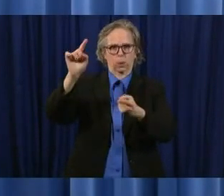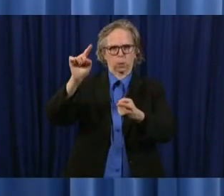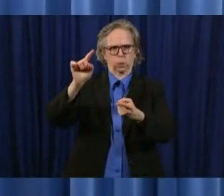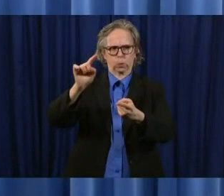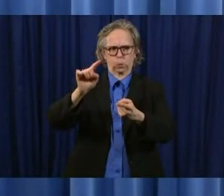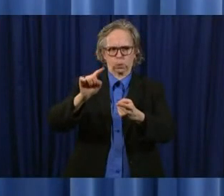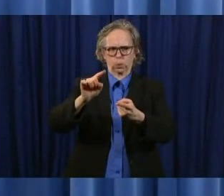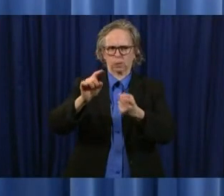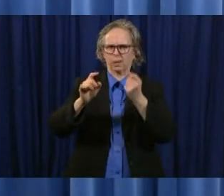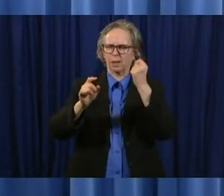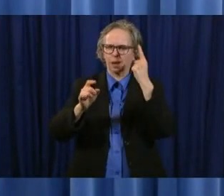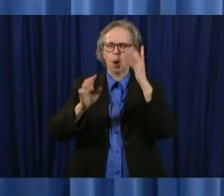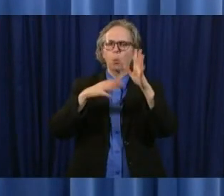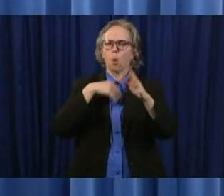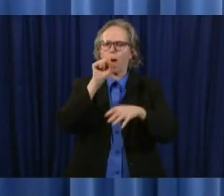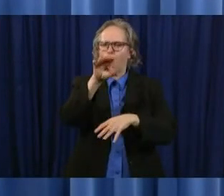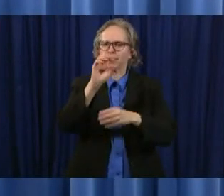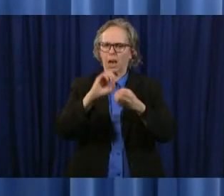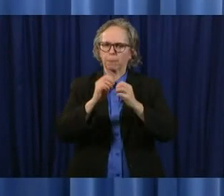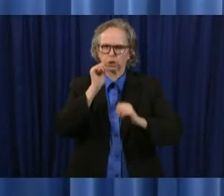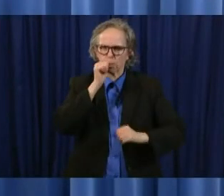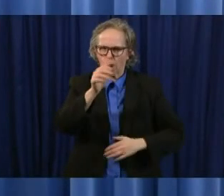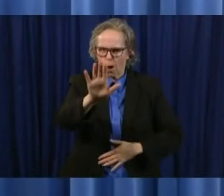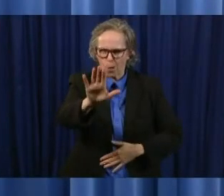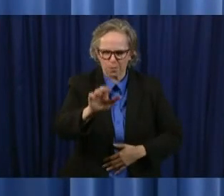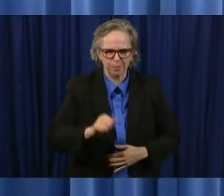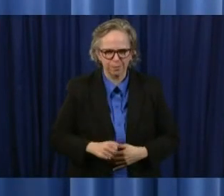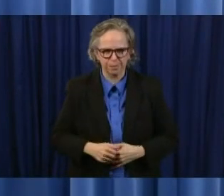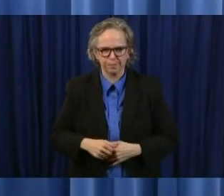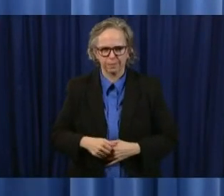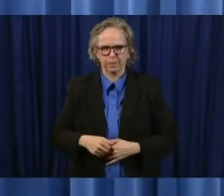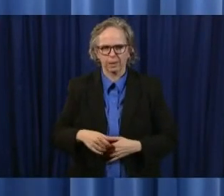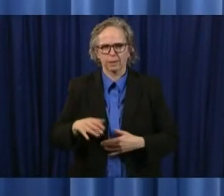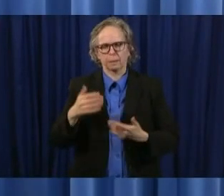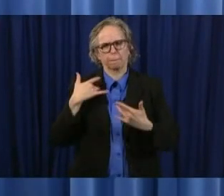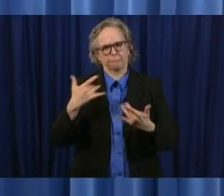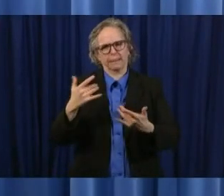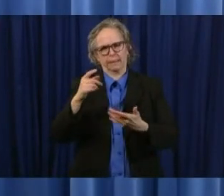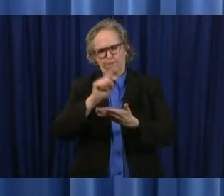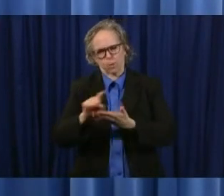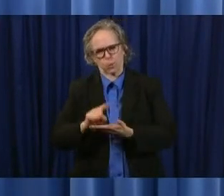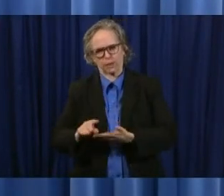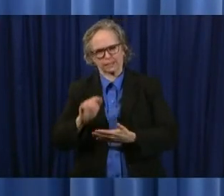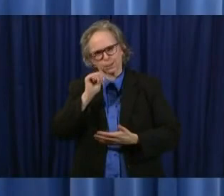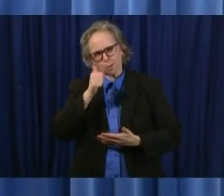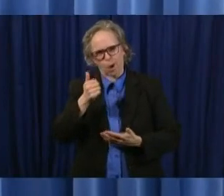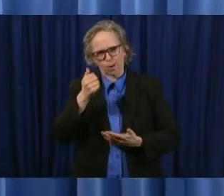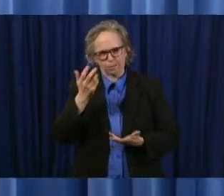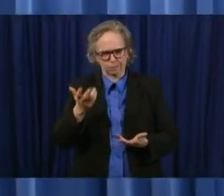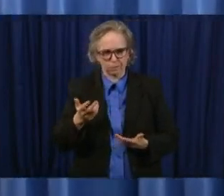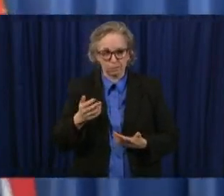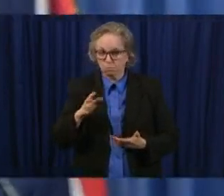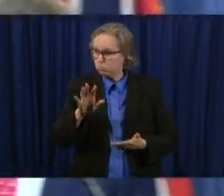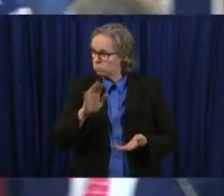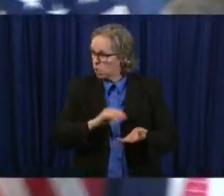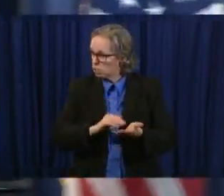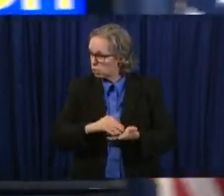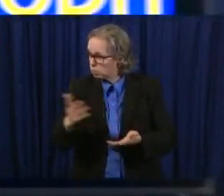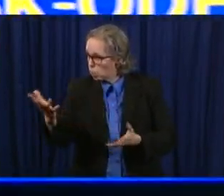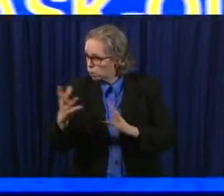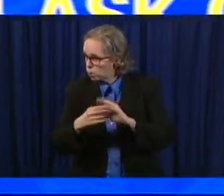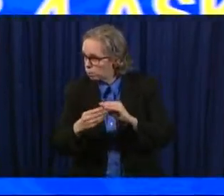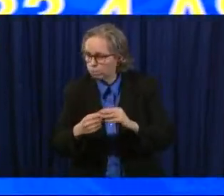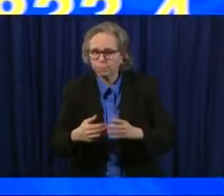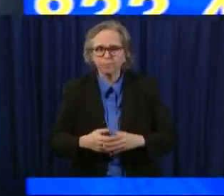tomorrow uh we do that once a week uh so a lot of different things are going on dr acton you want to take any of those yeah